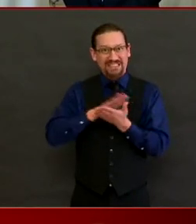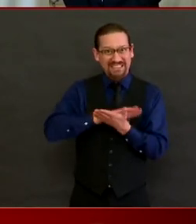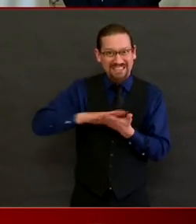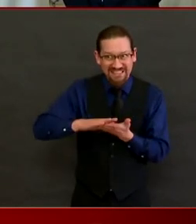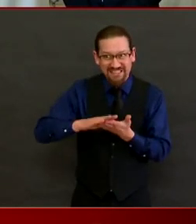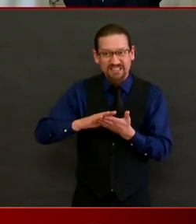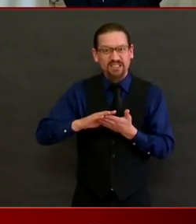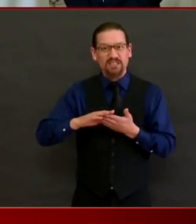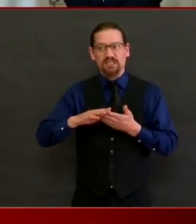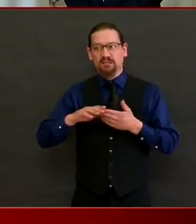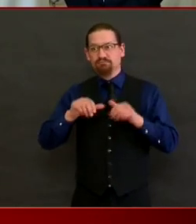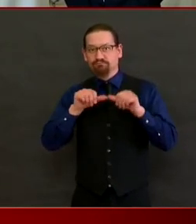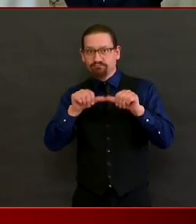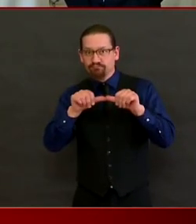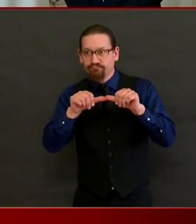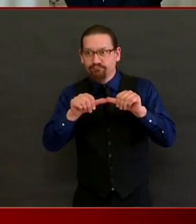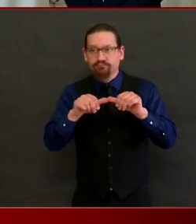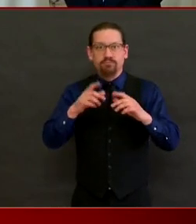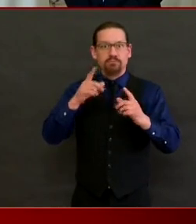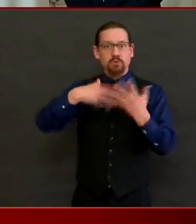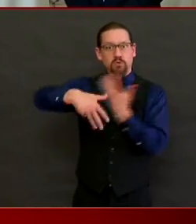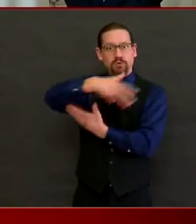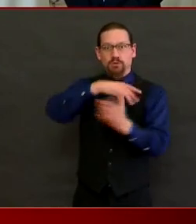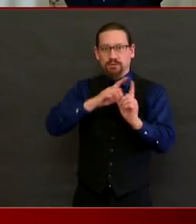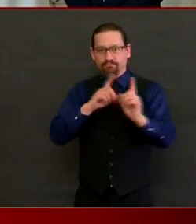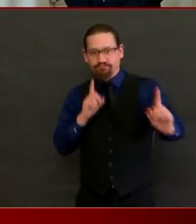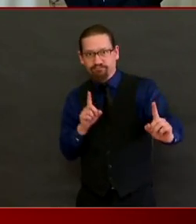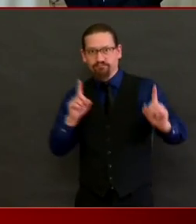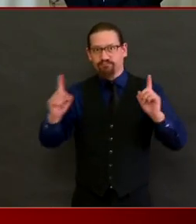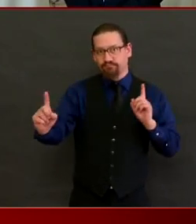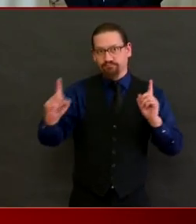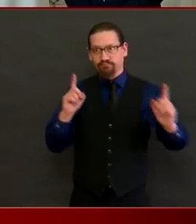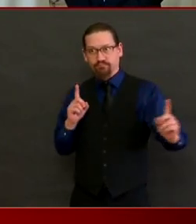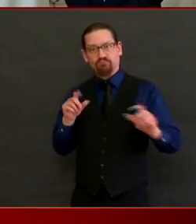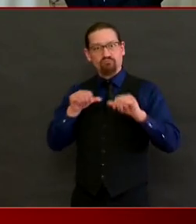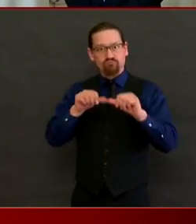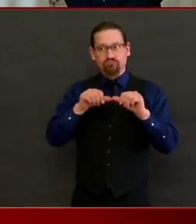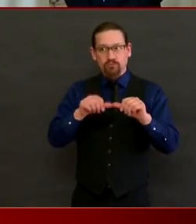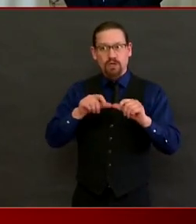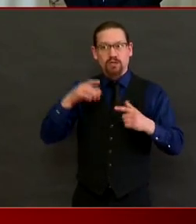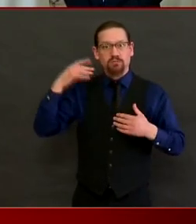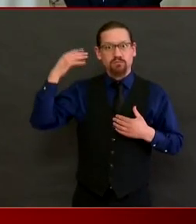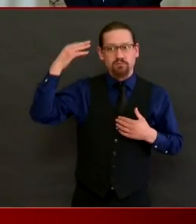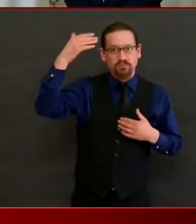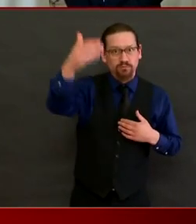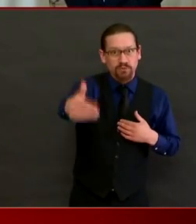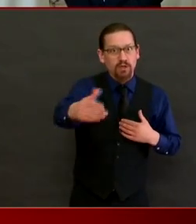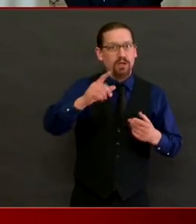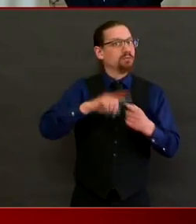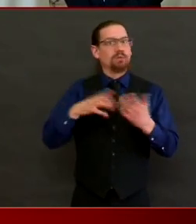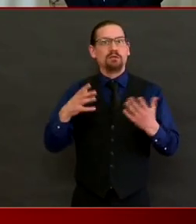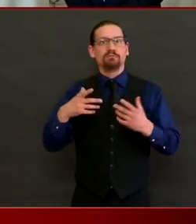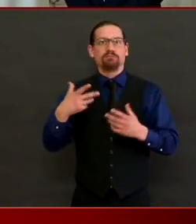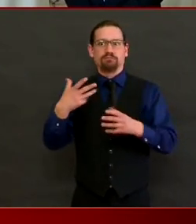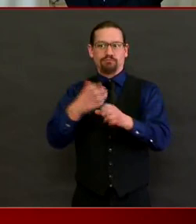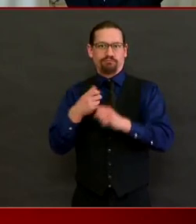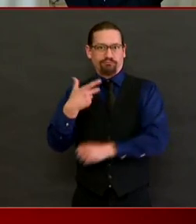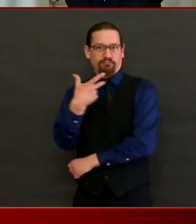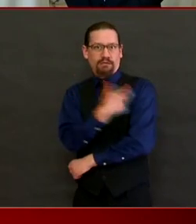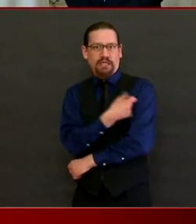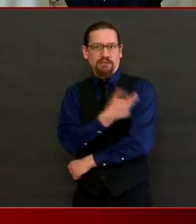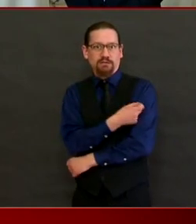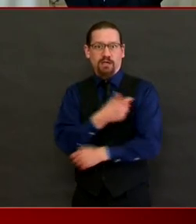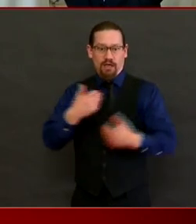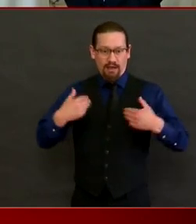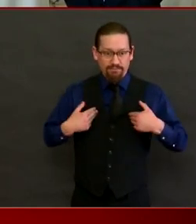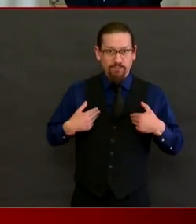continued social distancing. Until we have a treatment and a vaccine, we are unfortunately always going to